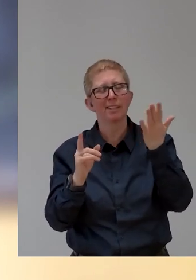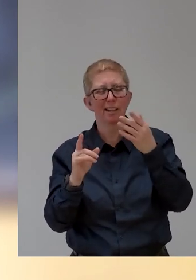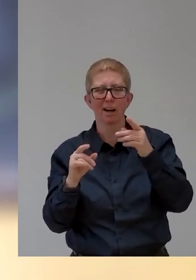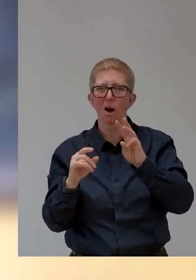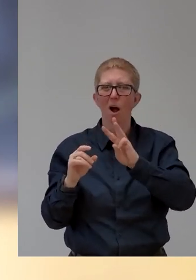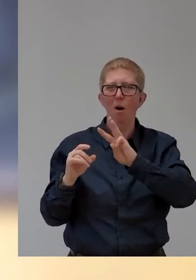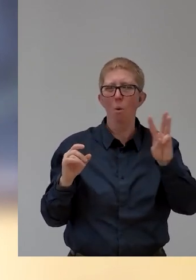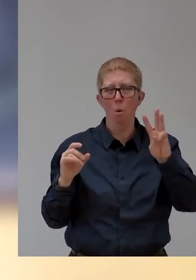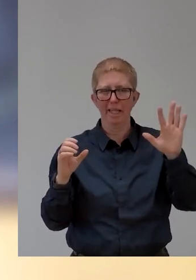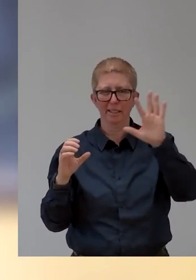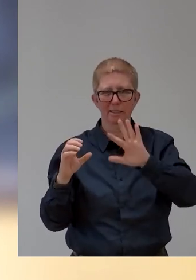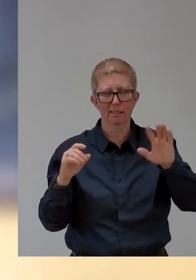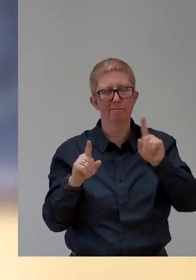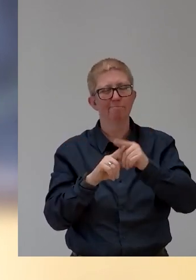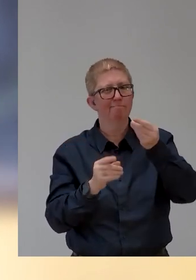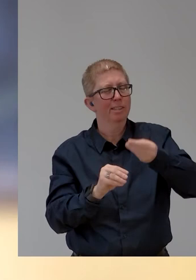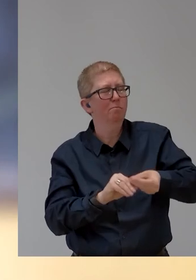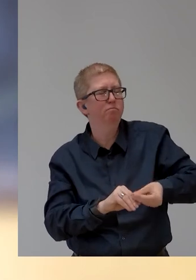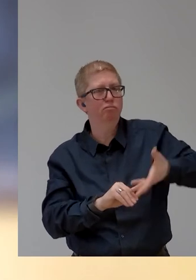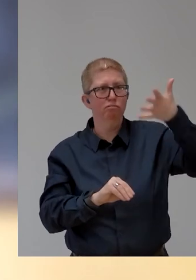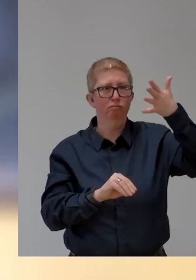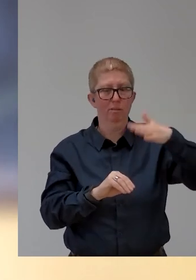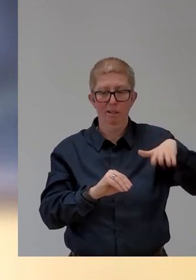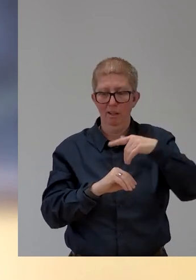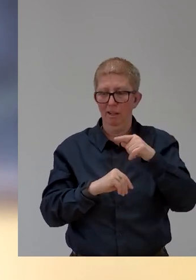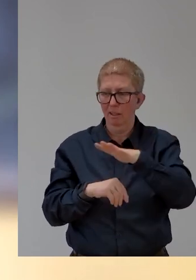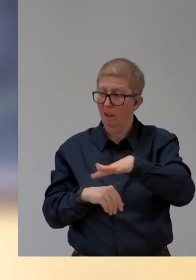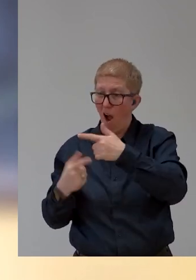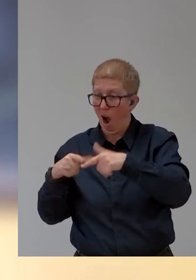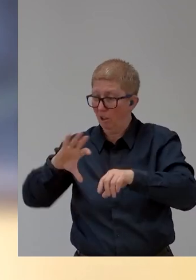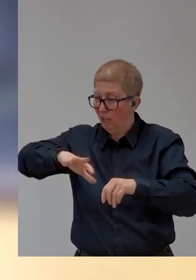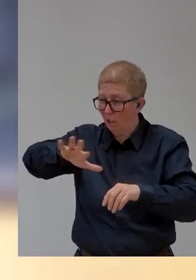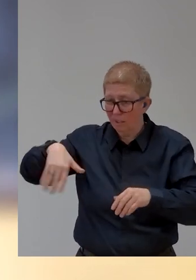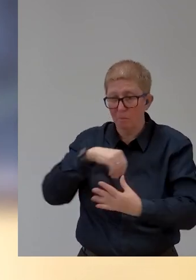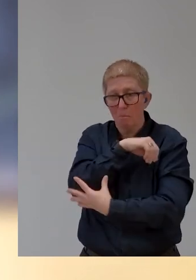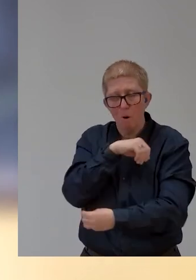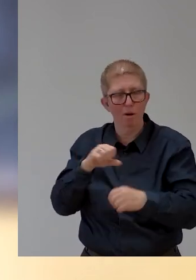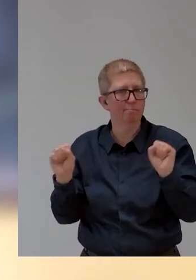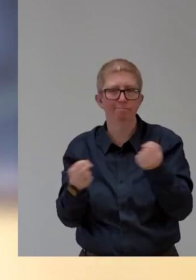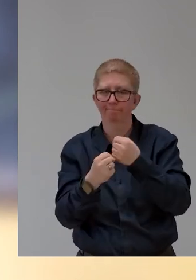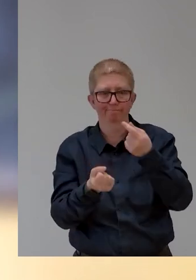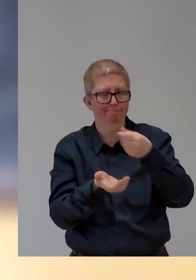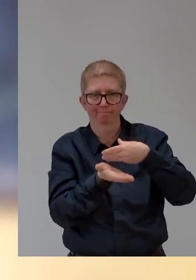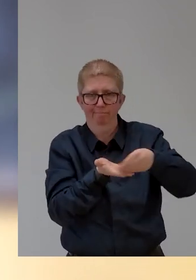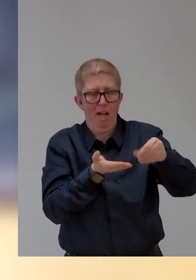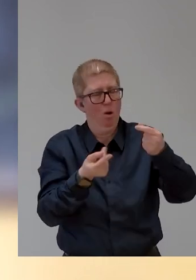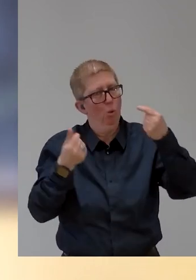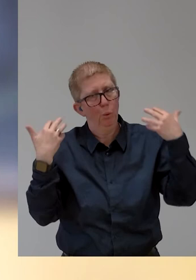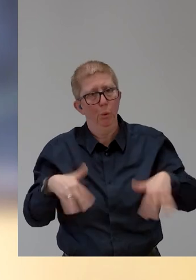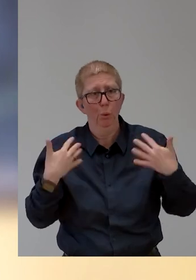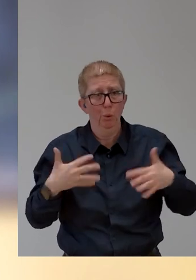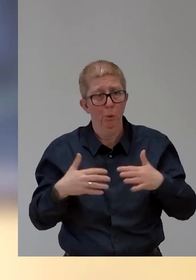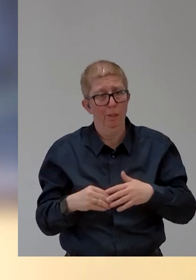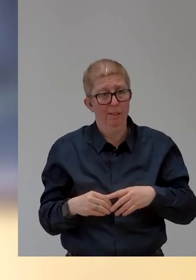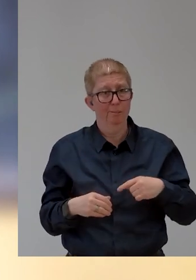most parts of the world. But you would be surprised to know that the government of India, because